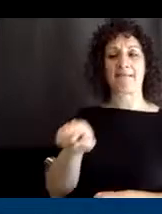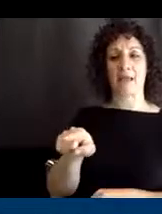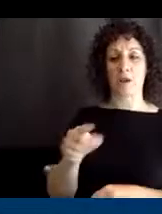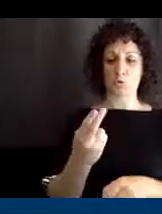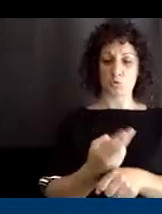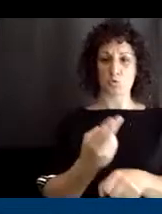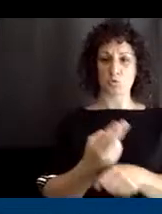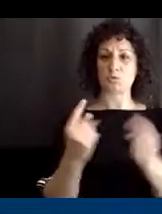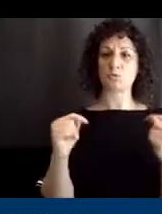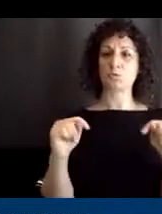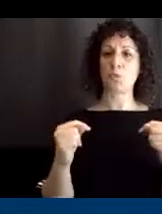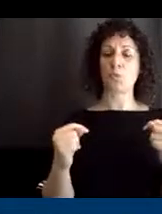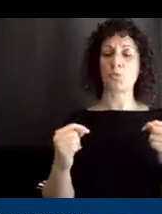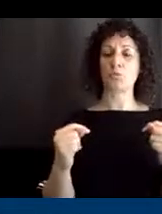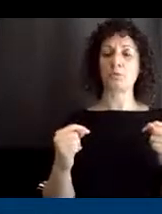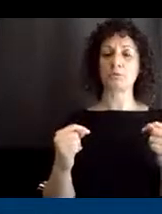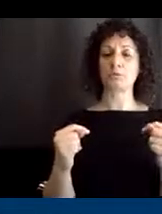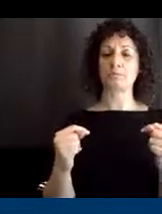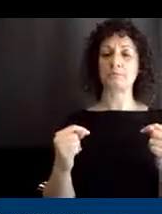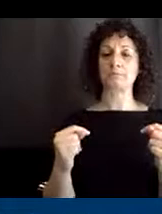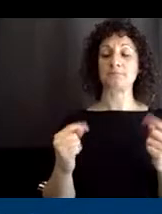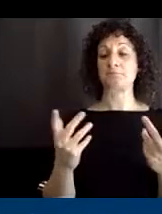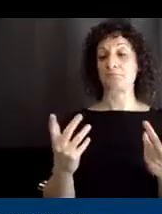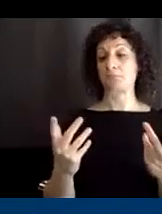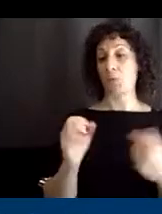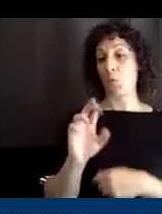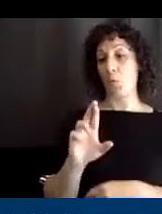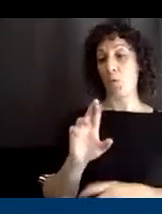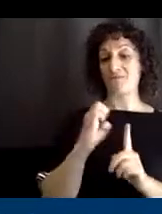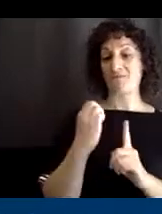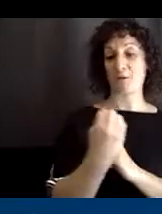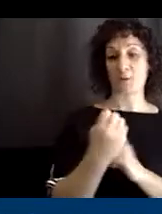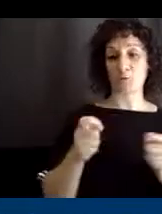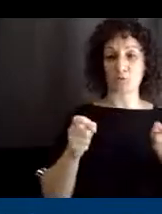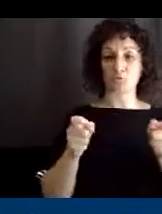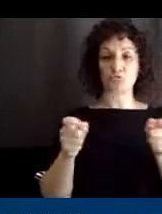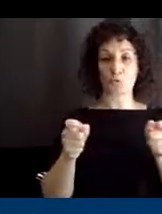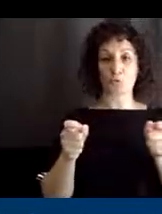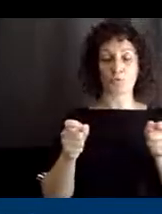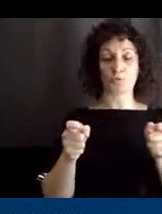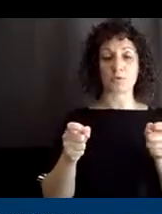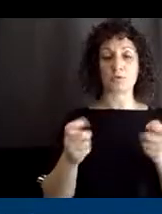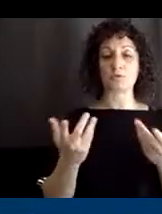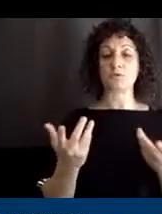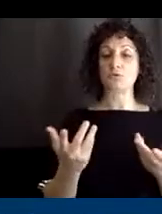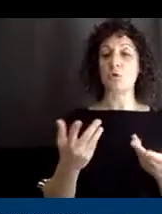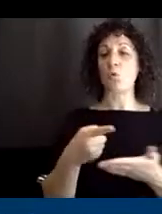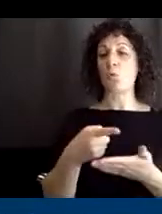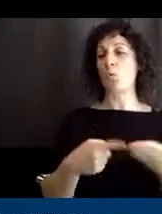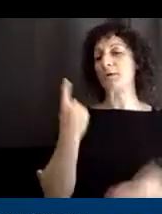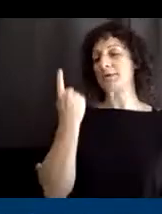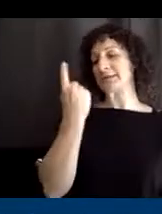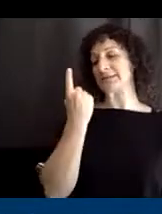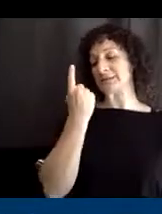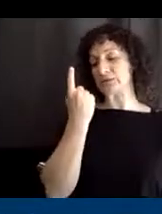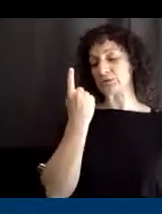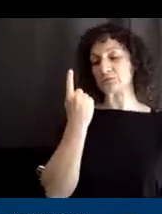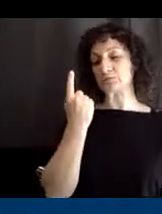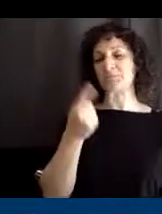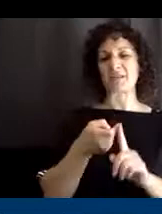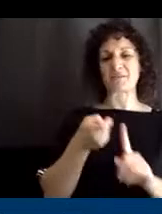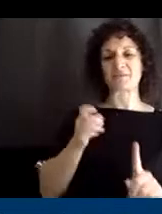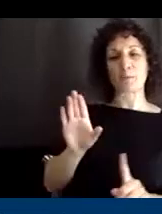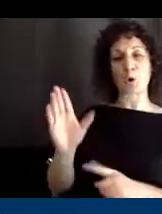toys or, you know, environmental controls. So, some things to consider, and this is taken from Marissa's